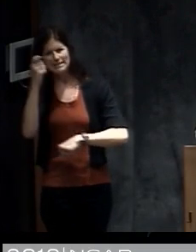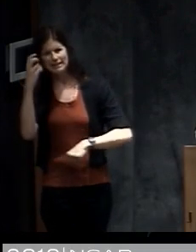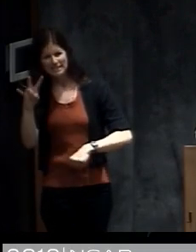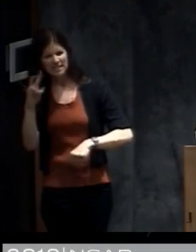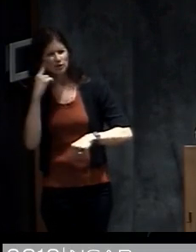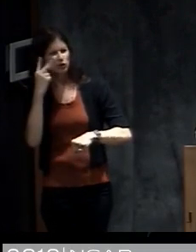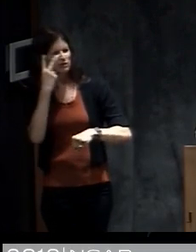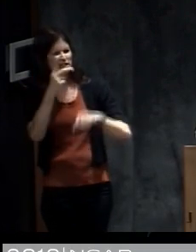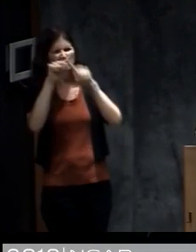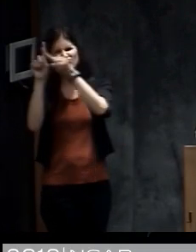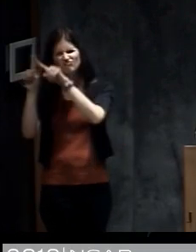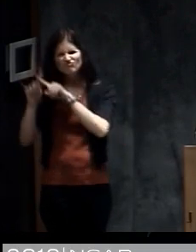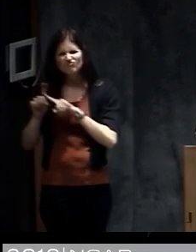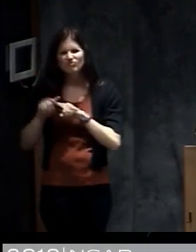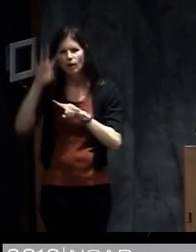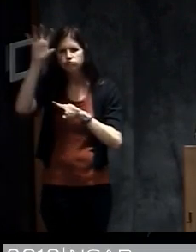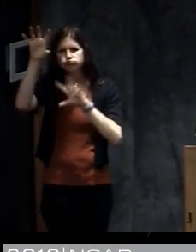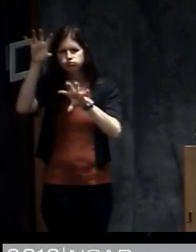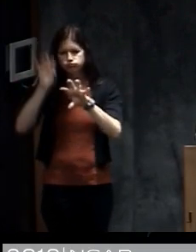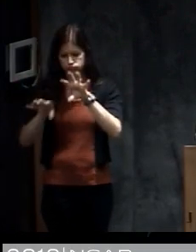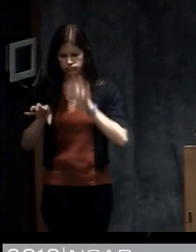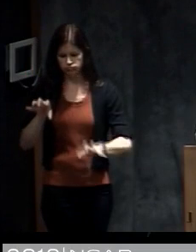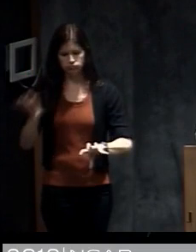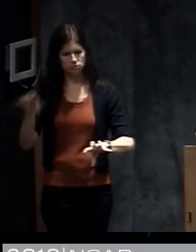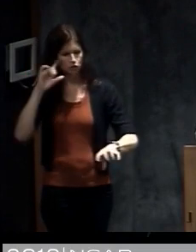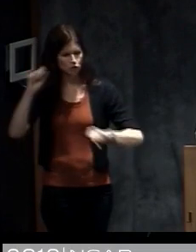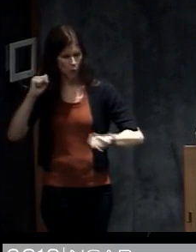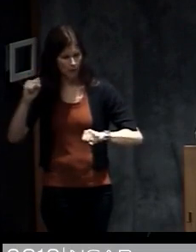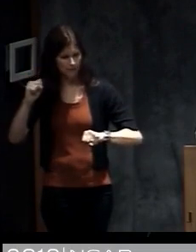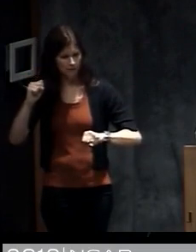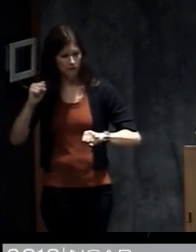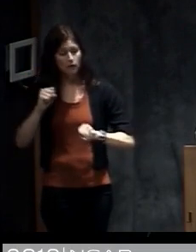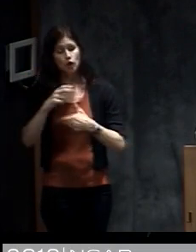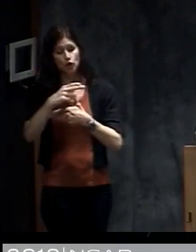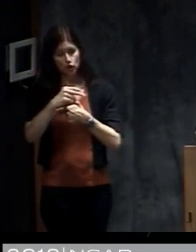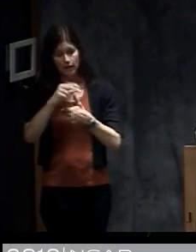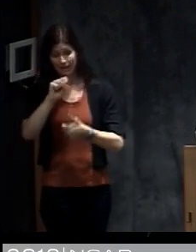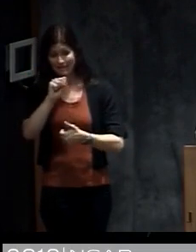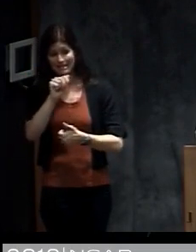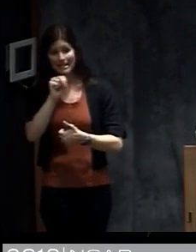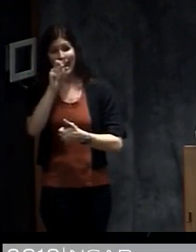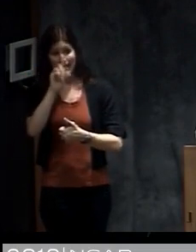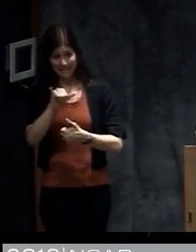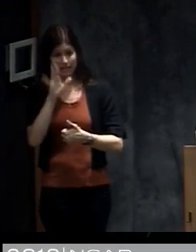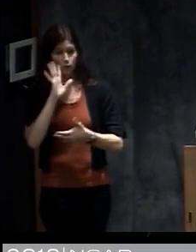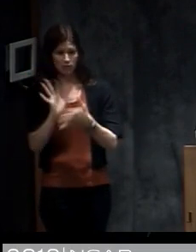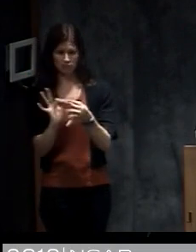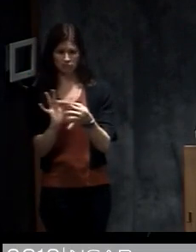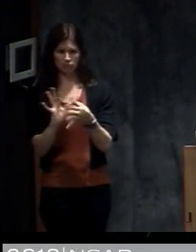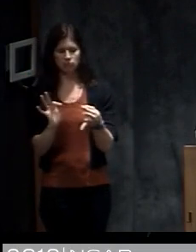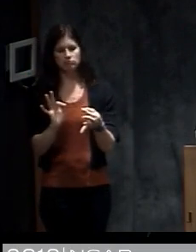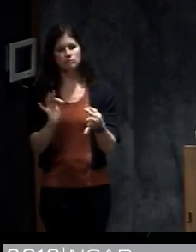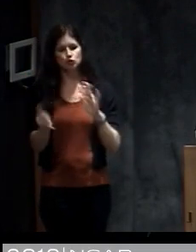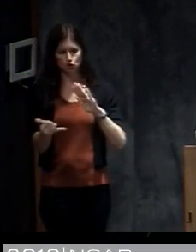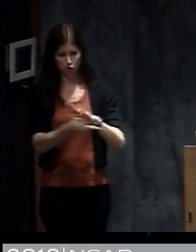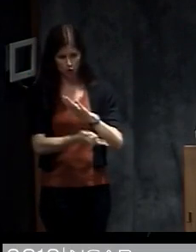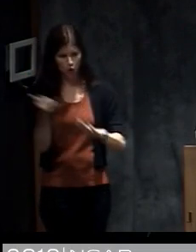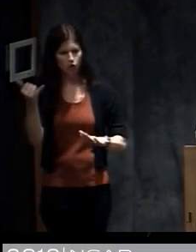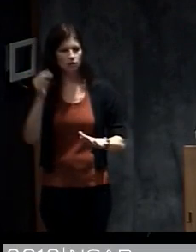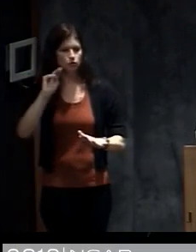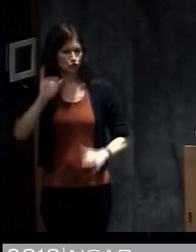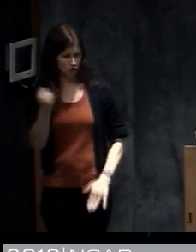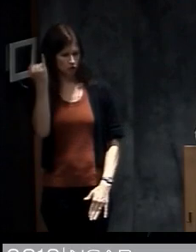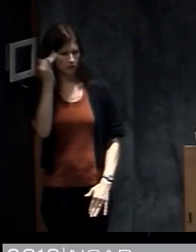gives you reference to the different kinds of storms and then Hurricane Sandy I'll talk about briefly today which affected the New York and New Jersey area in